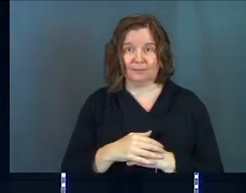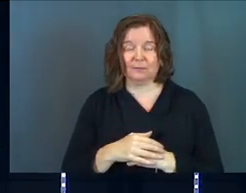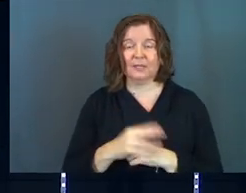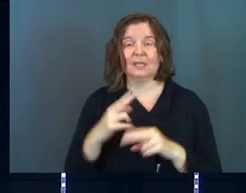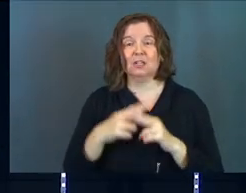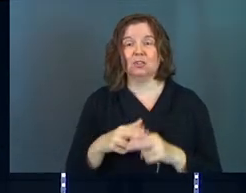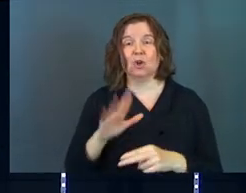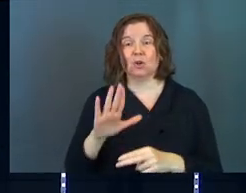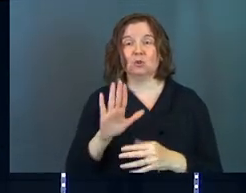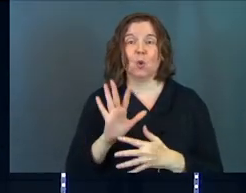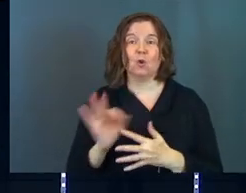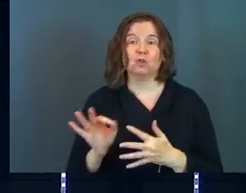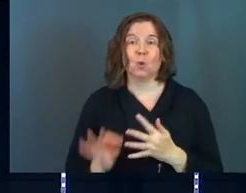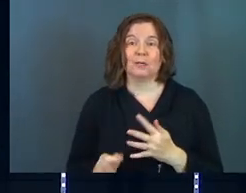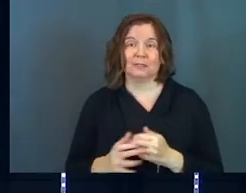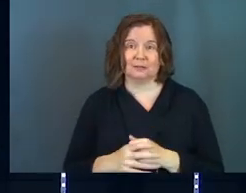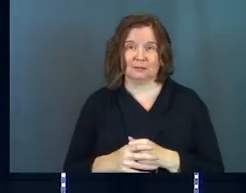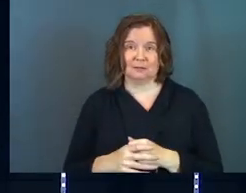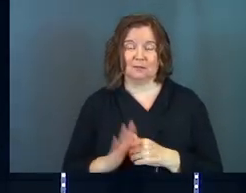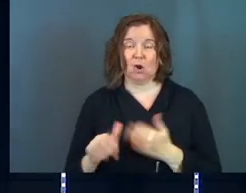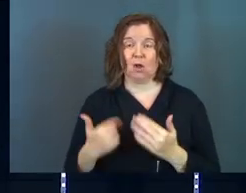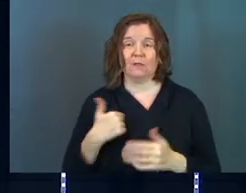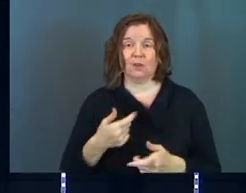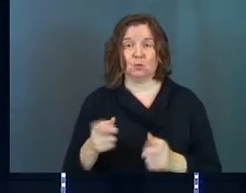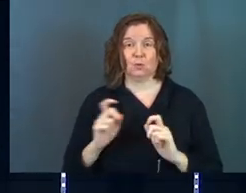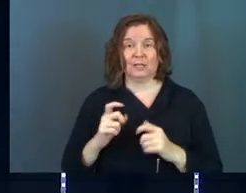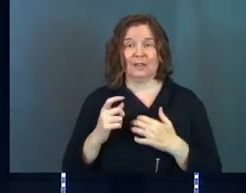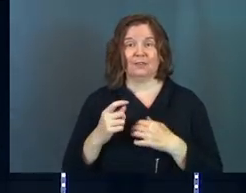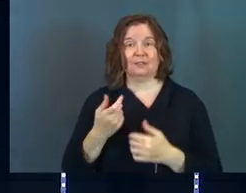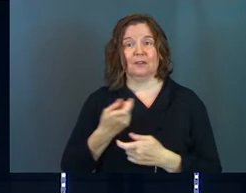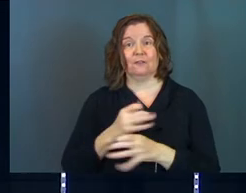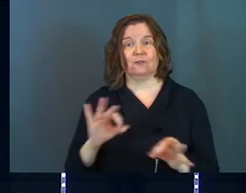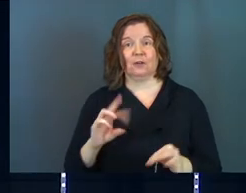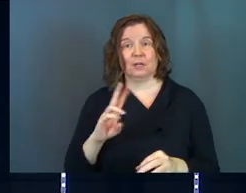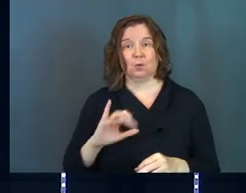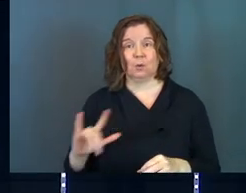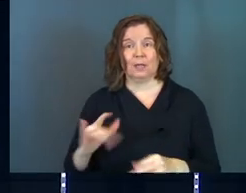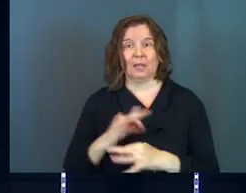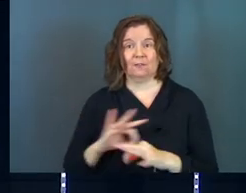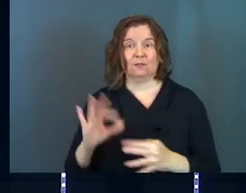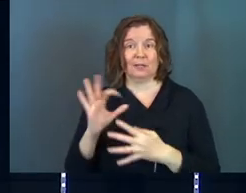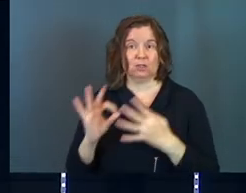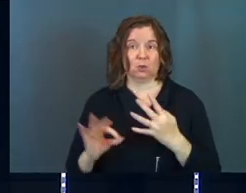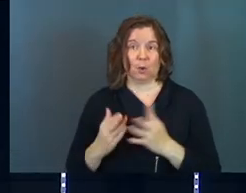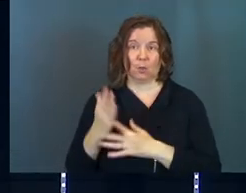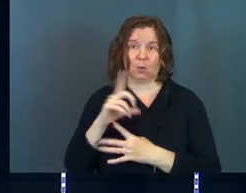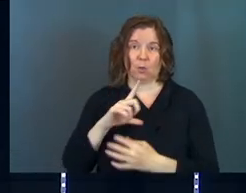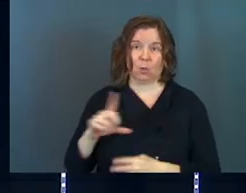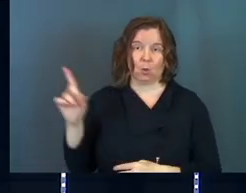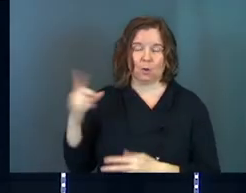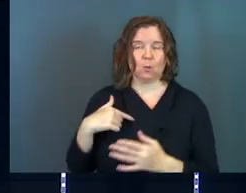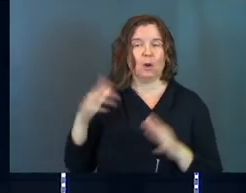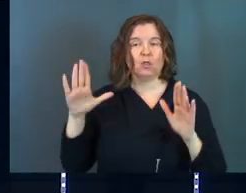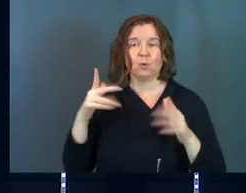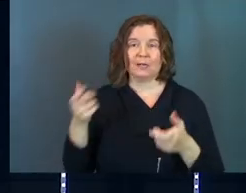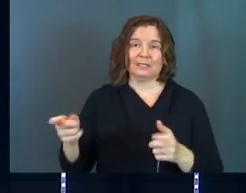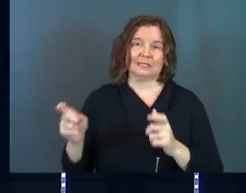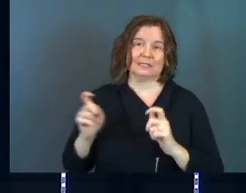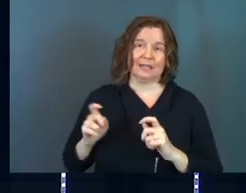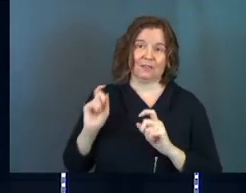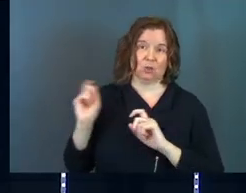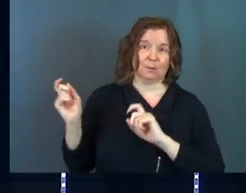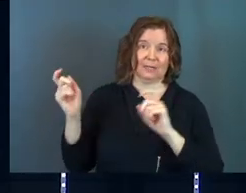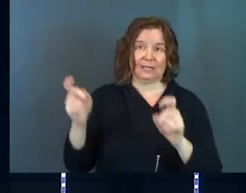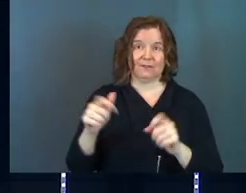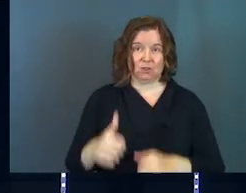It's called your choice. All of us were given free will and free choice by the Lord. It's one of the greatest gifts that